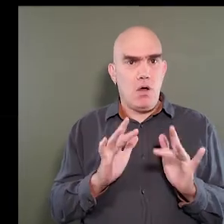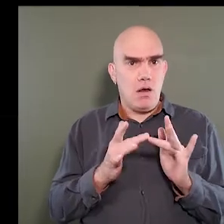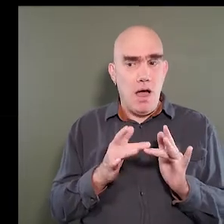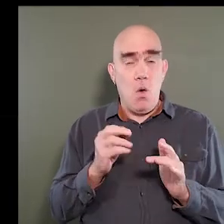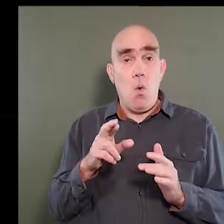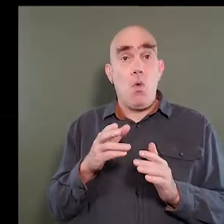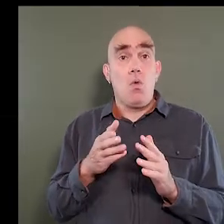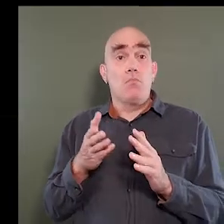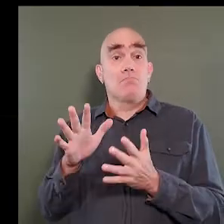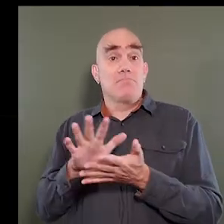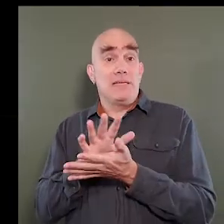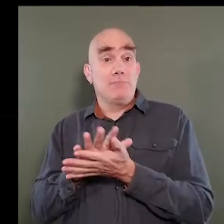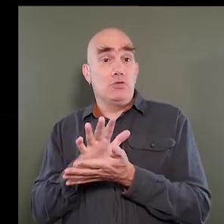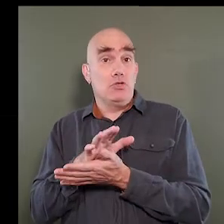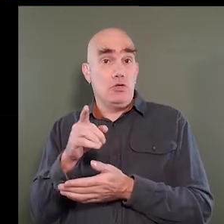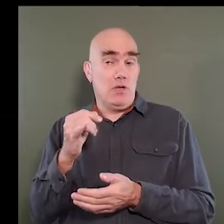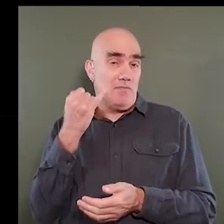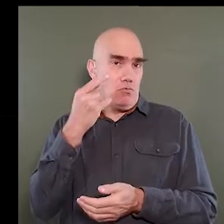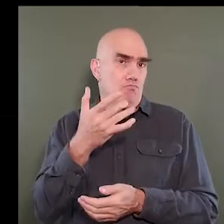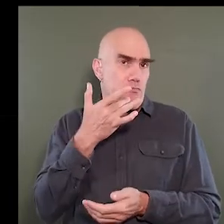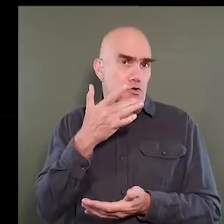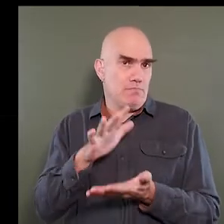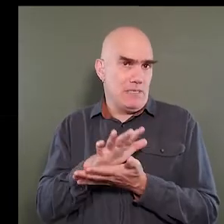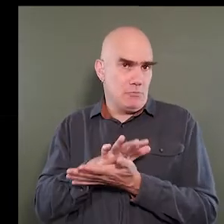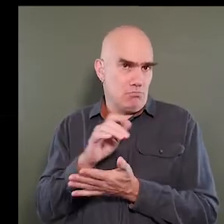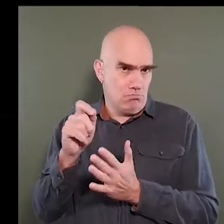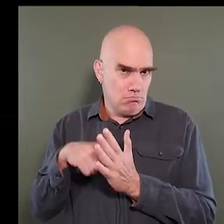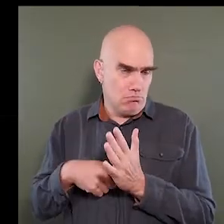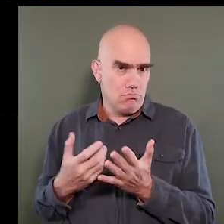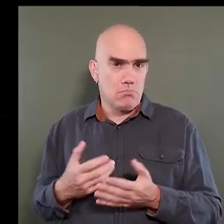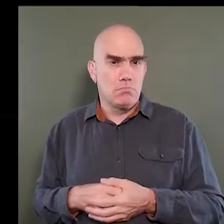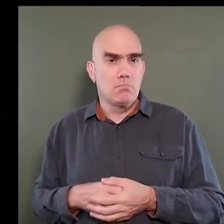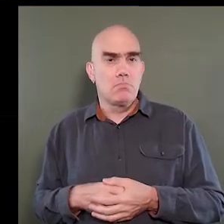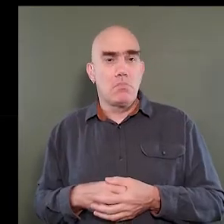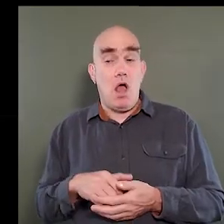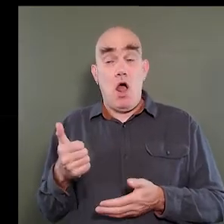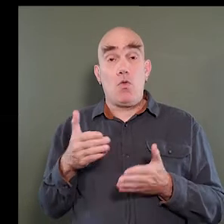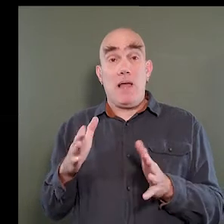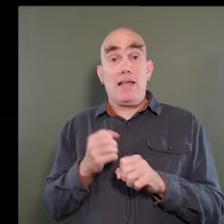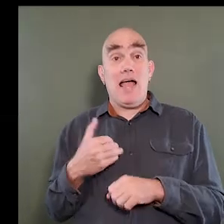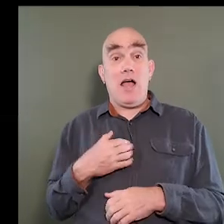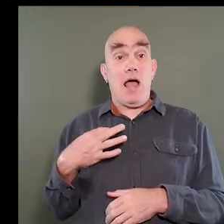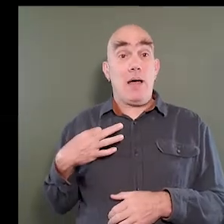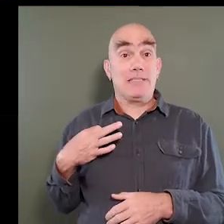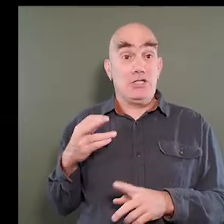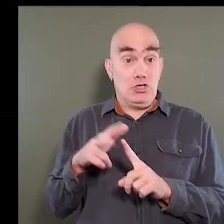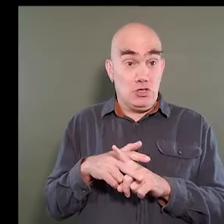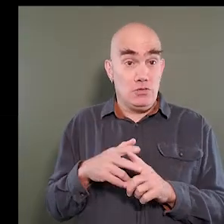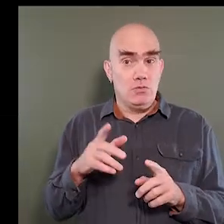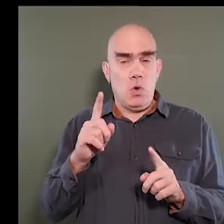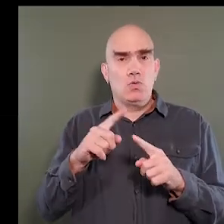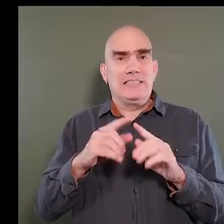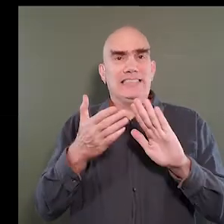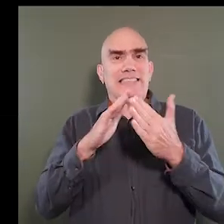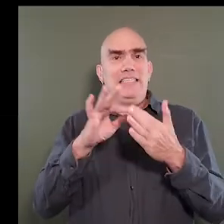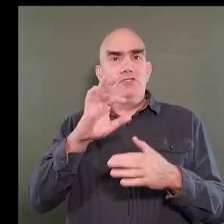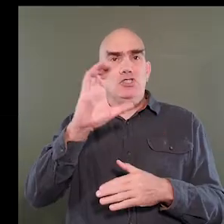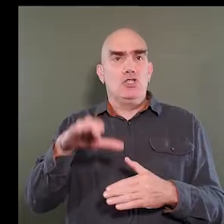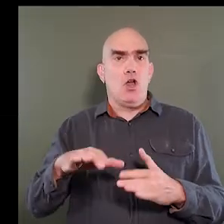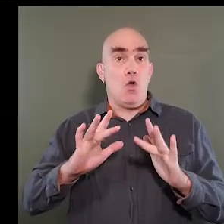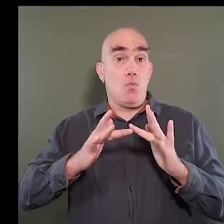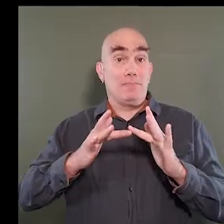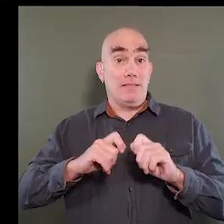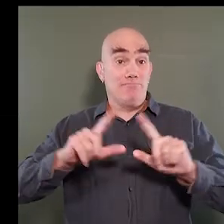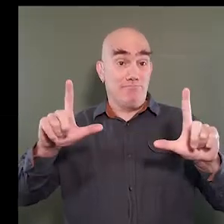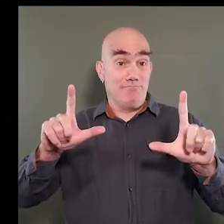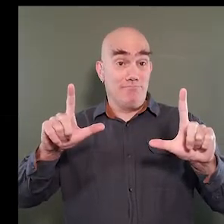or through a paper format if you're more comfortable with paper. Another way to get our application is by going to the